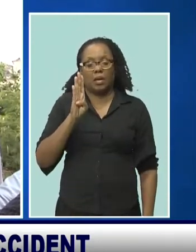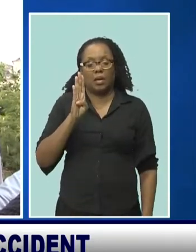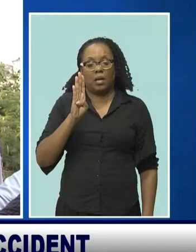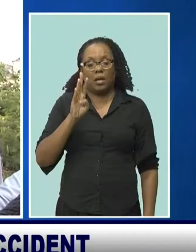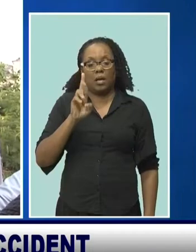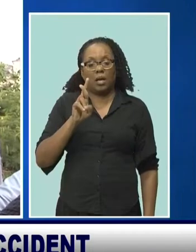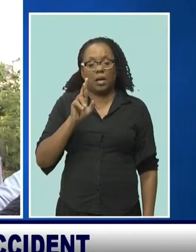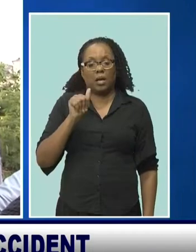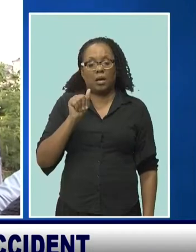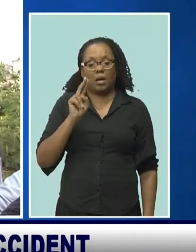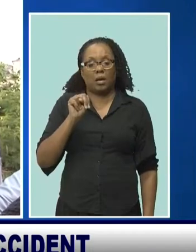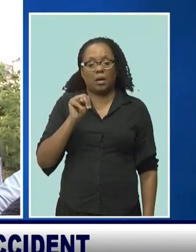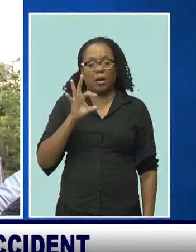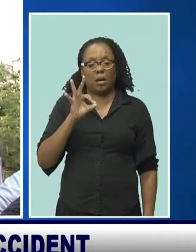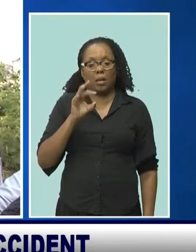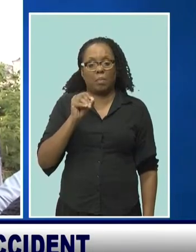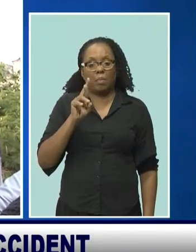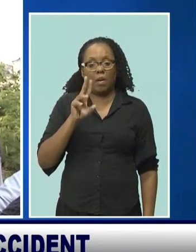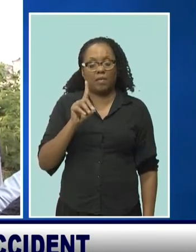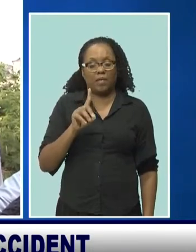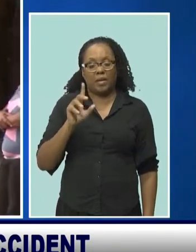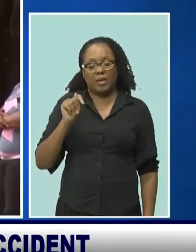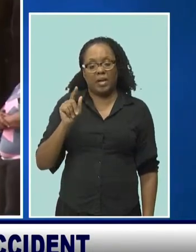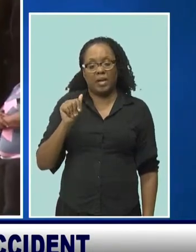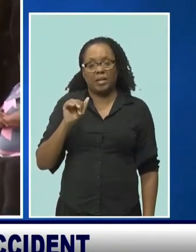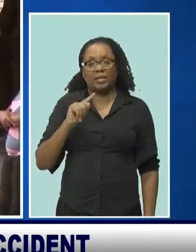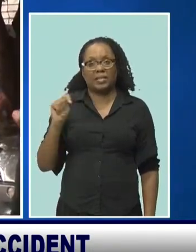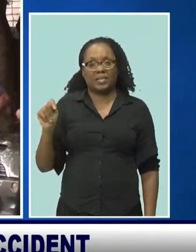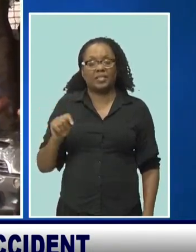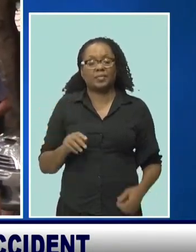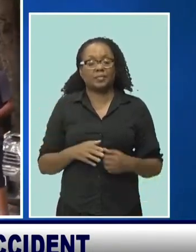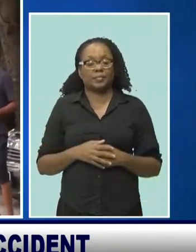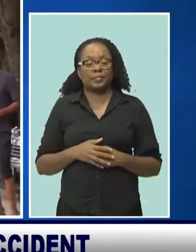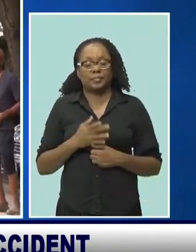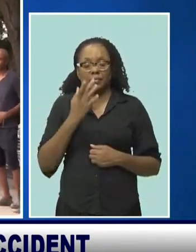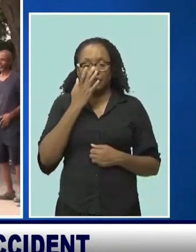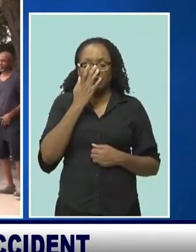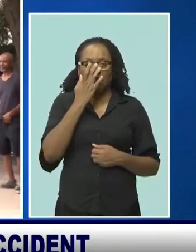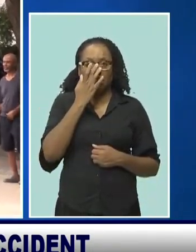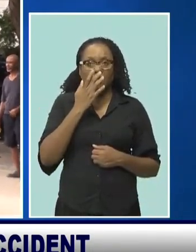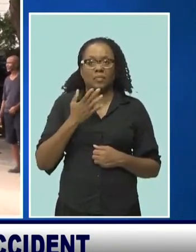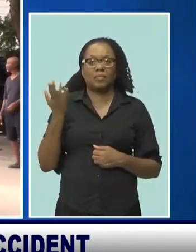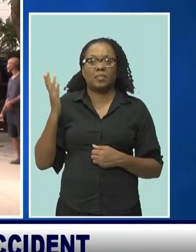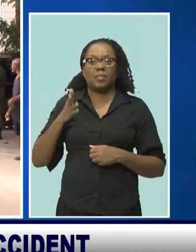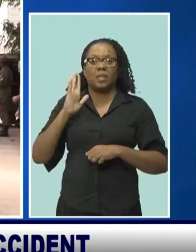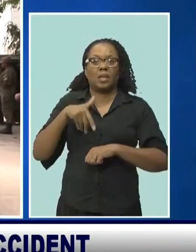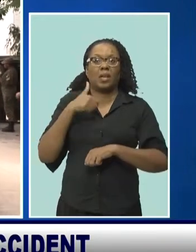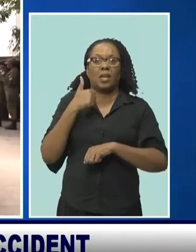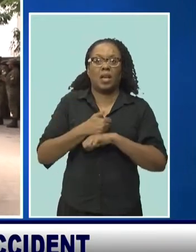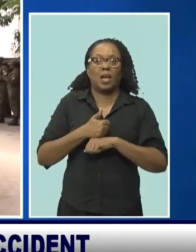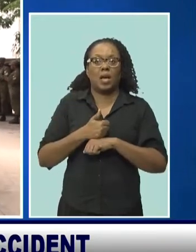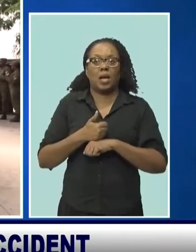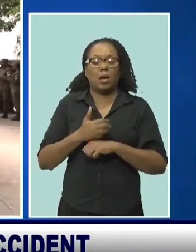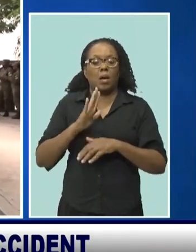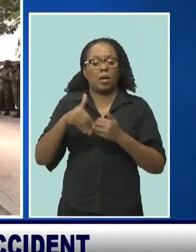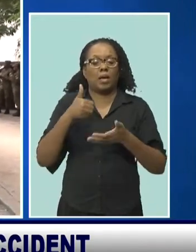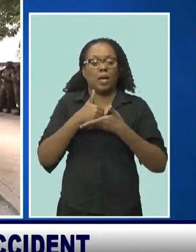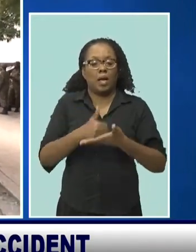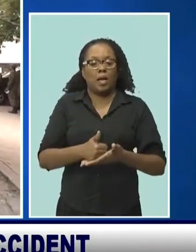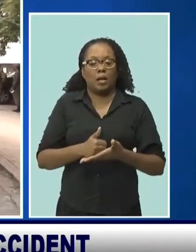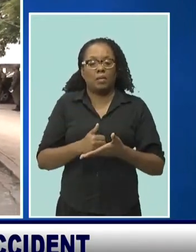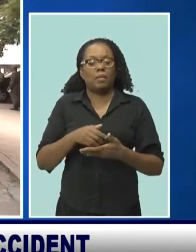transport board bus to seek medical attention there. The on-scene triage was stood up from 8.20 a.m. to around 10.